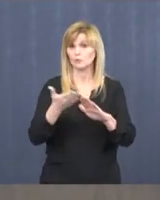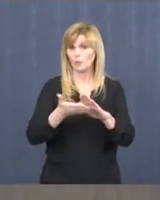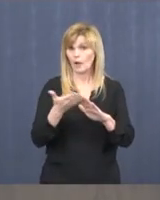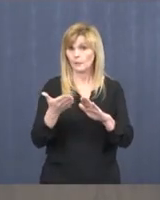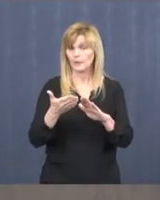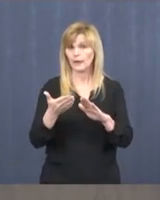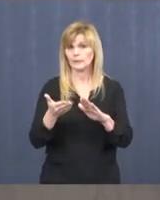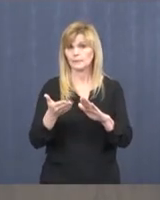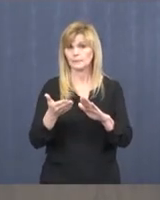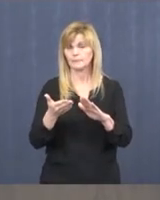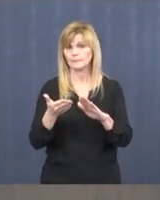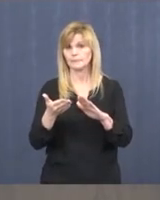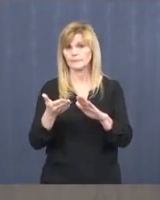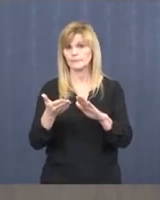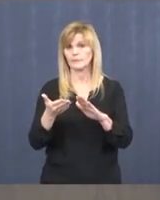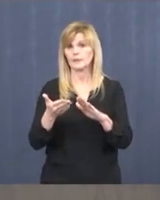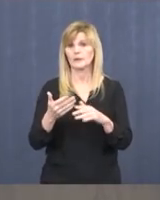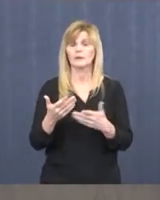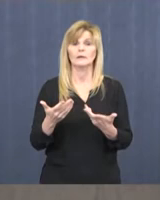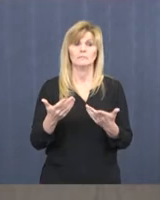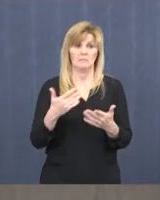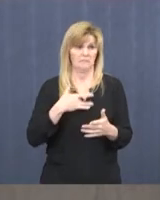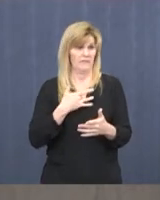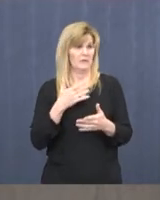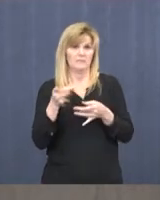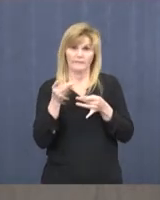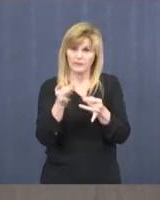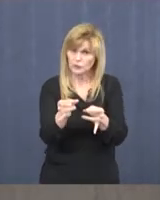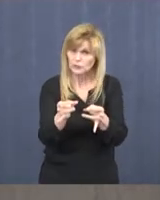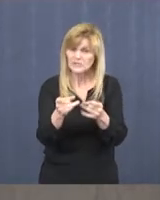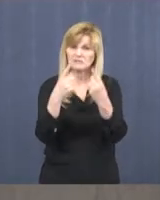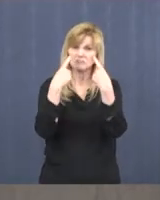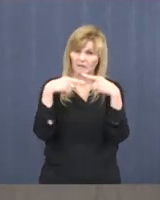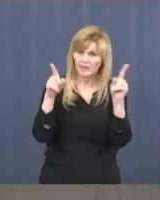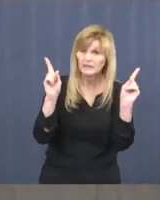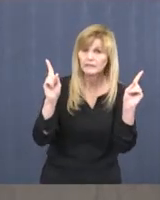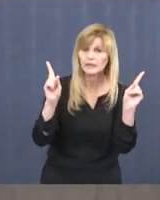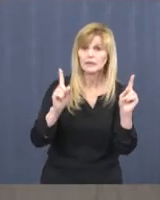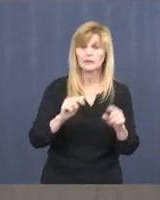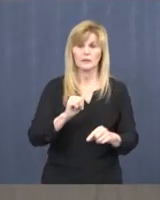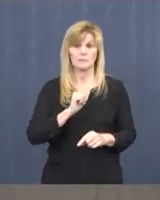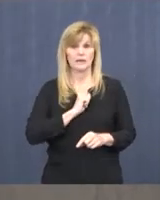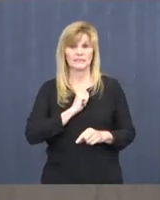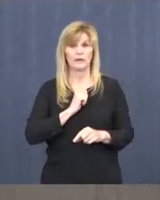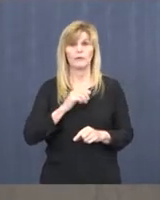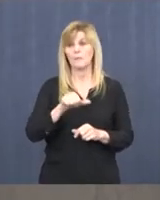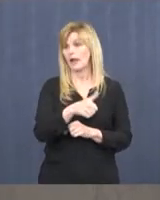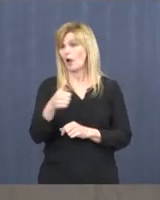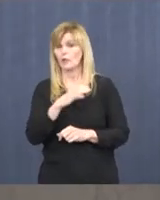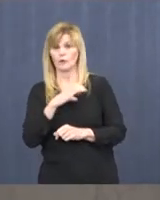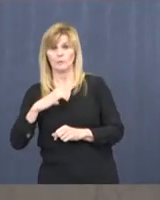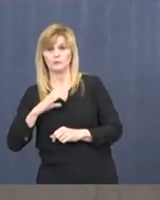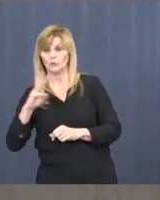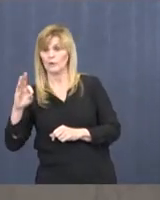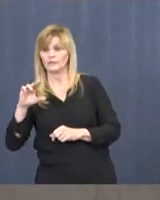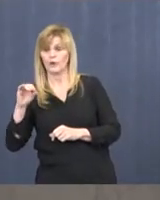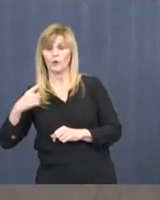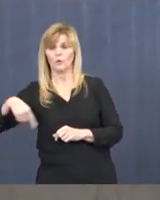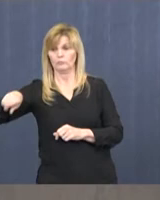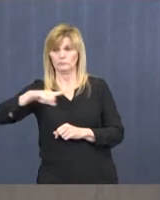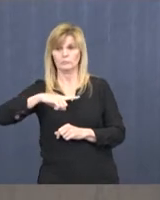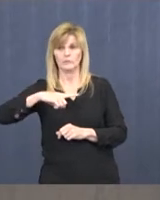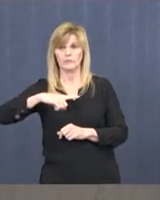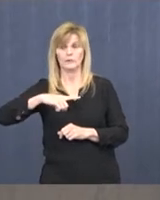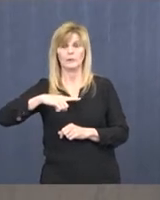very efficiently and very effectively. Myself, my fellow commissioners, our administrators are